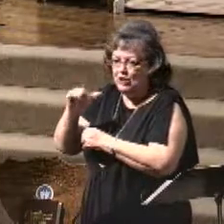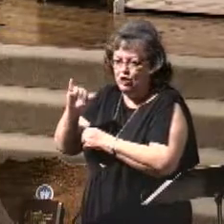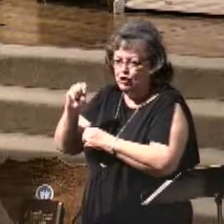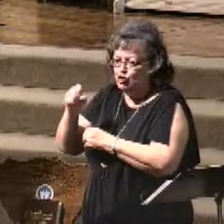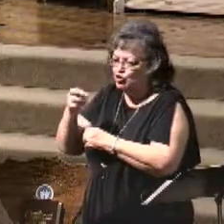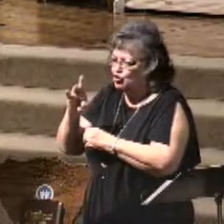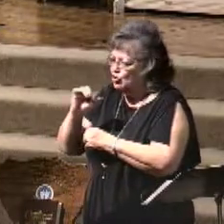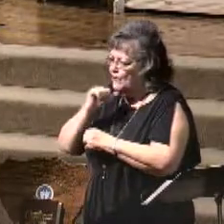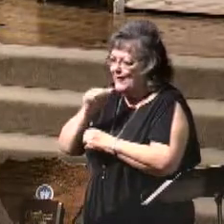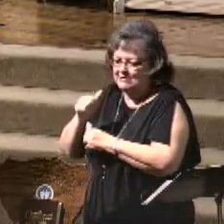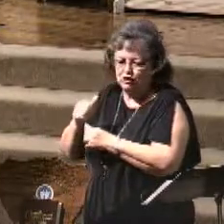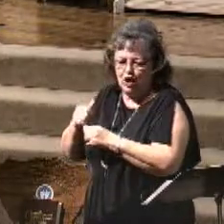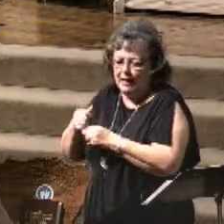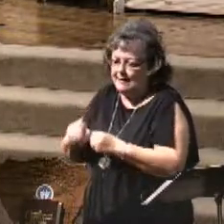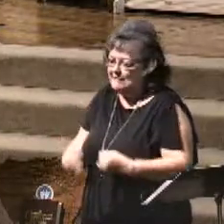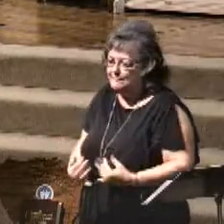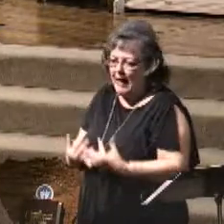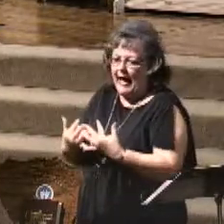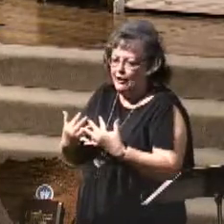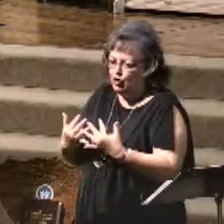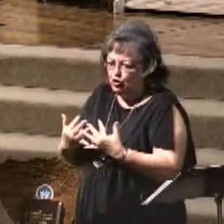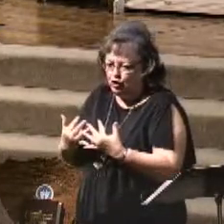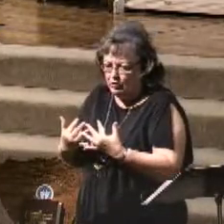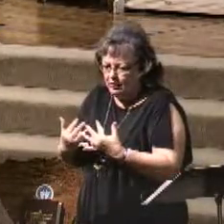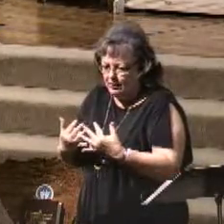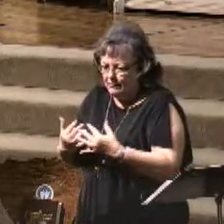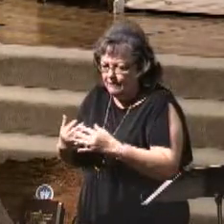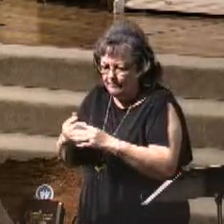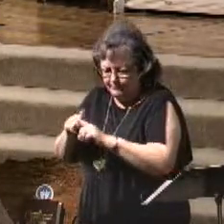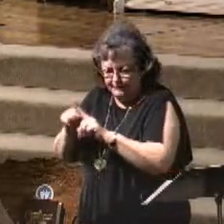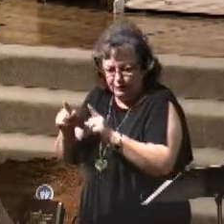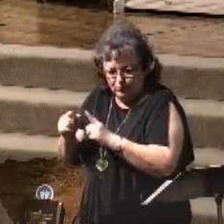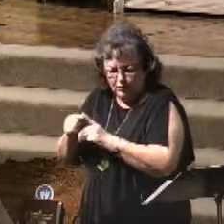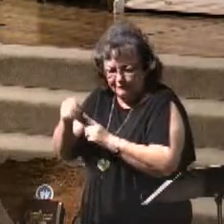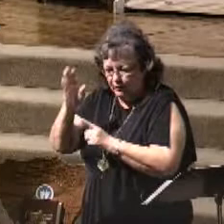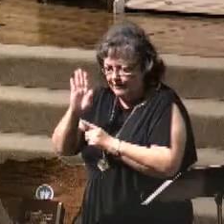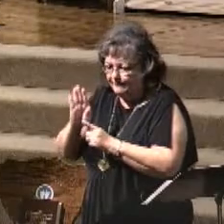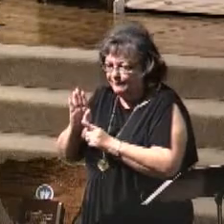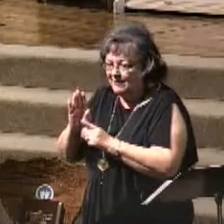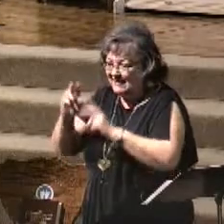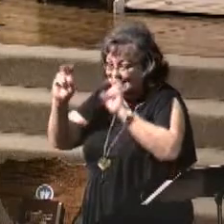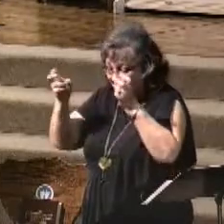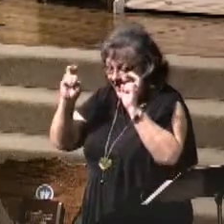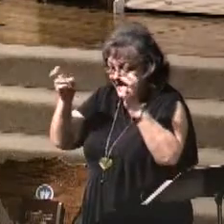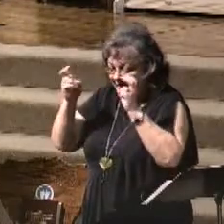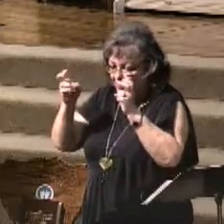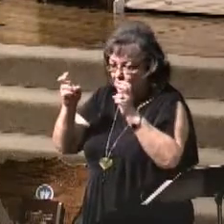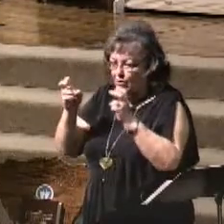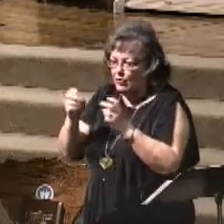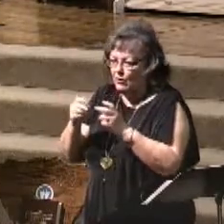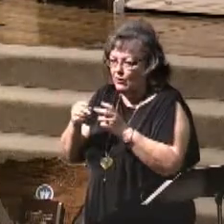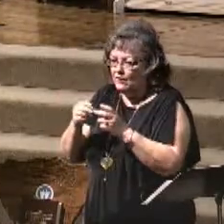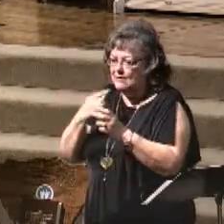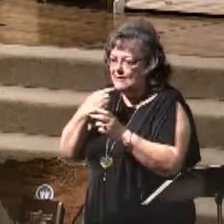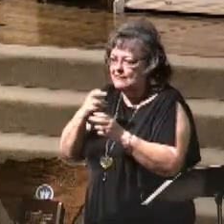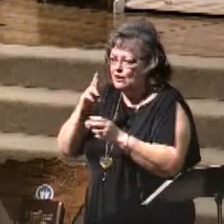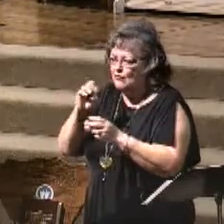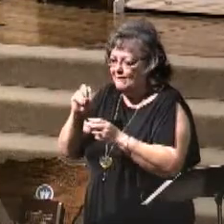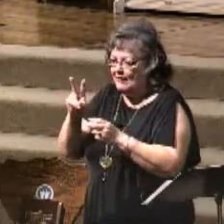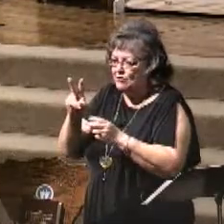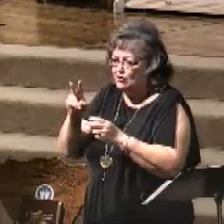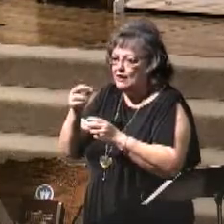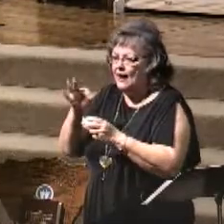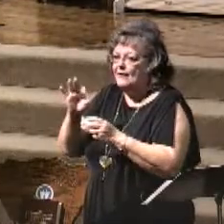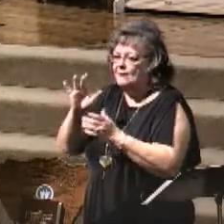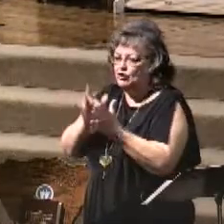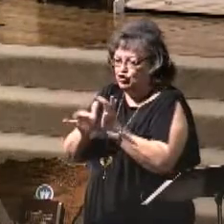inspired. I believe the more accurate title would be the beginning of the book where it says the Revelation of